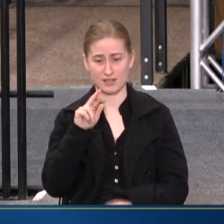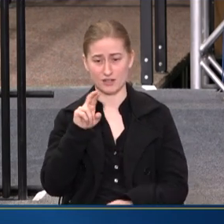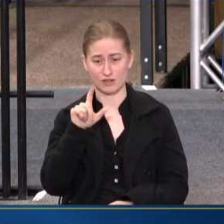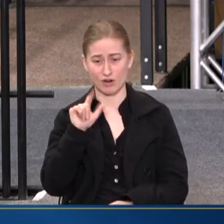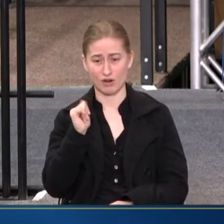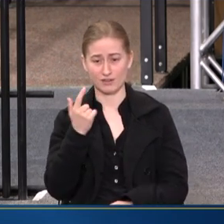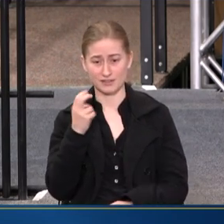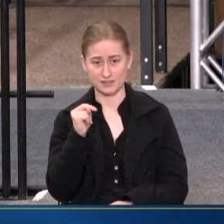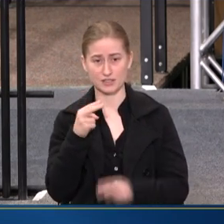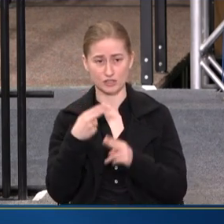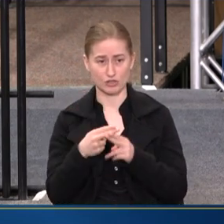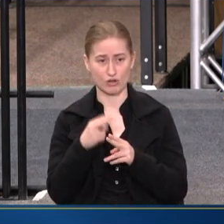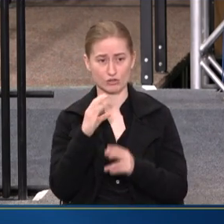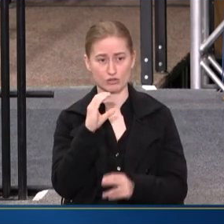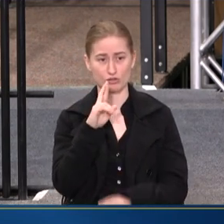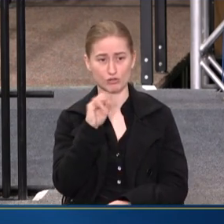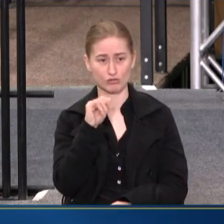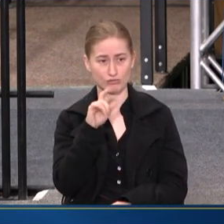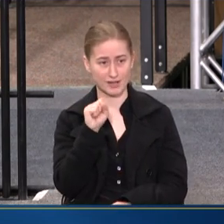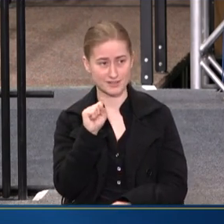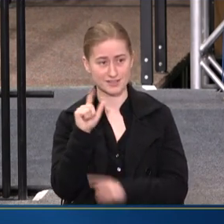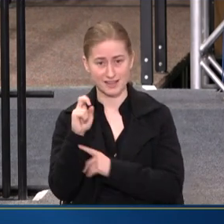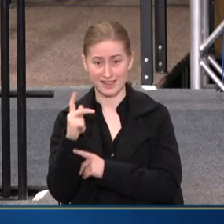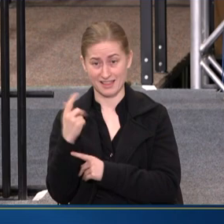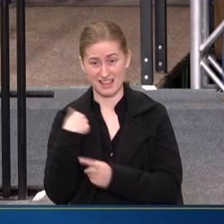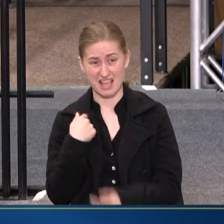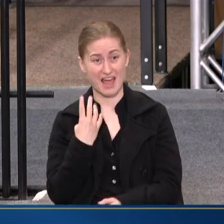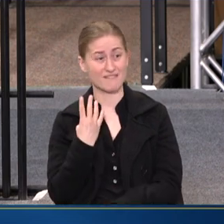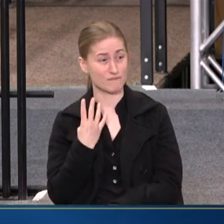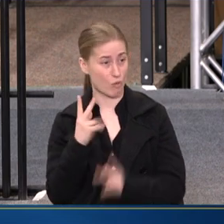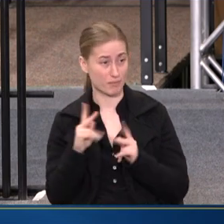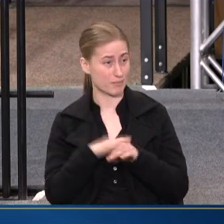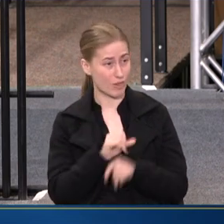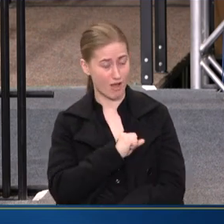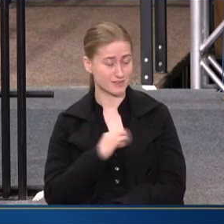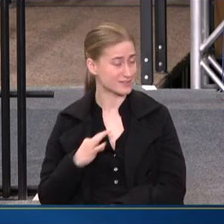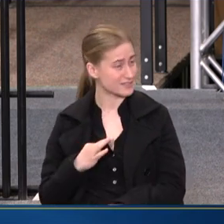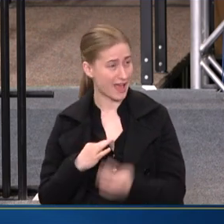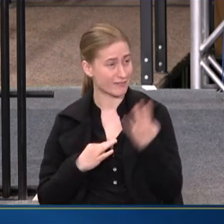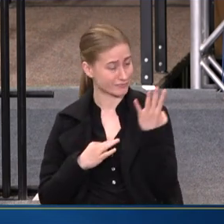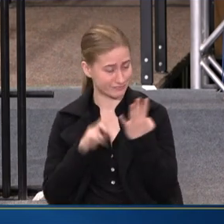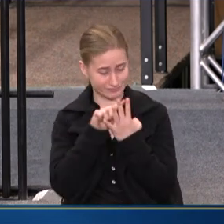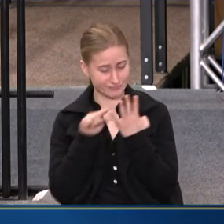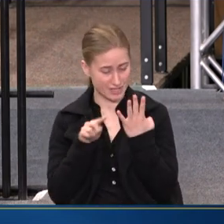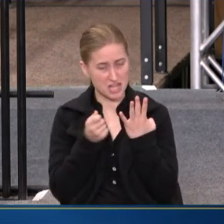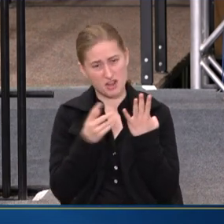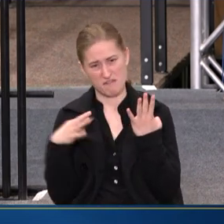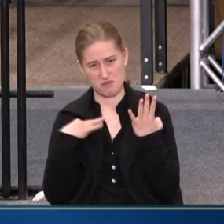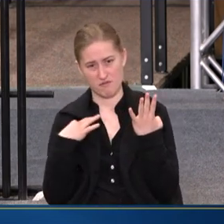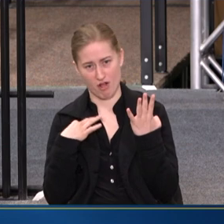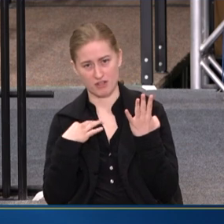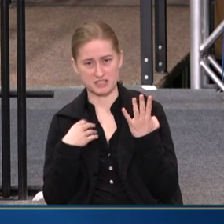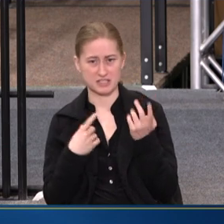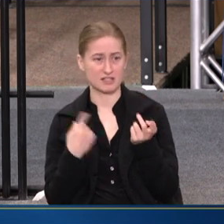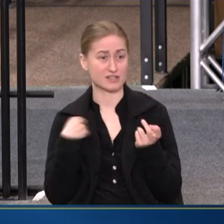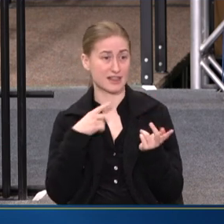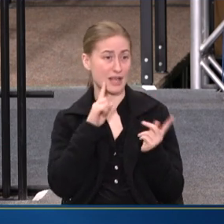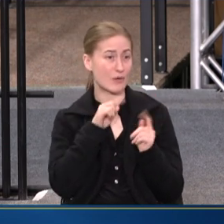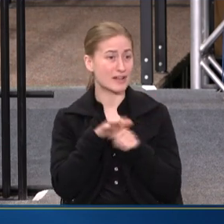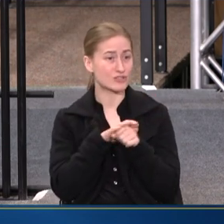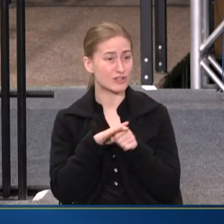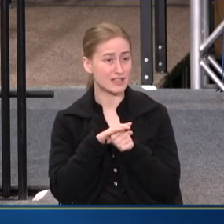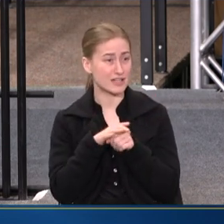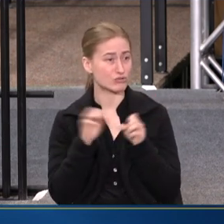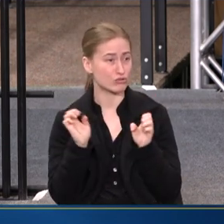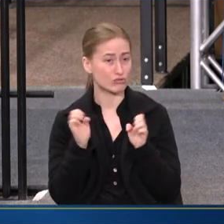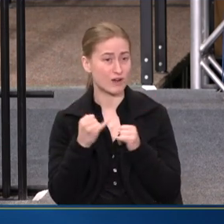CRISIS LINK. AND CRISIS LINK HAD A STAFF OF ABOUT FOUR PEOPLE AND A CADRE OF VOLUNTEERS. AND THEY WERE ANSWERING A LOCAL